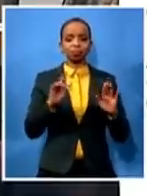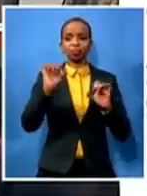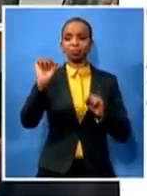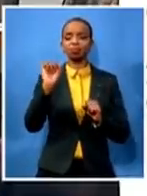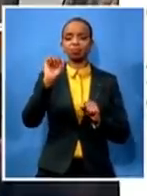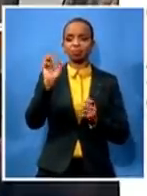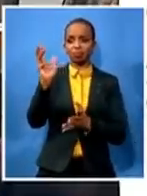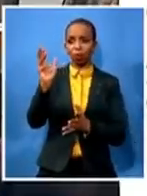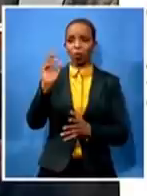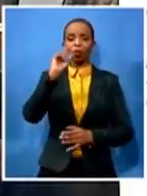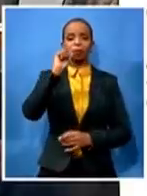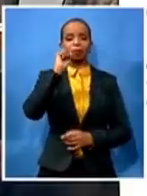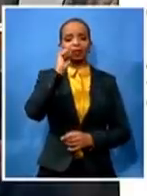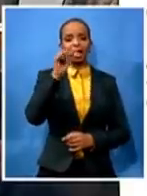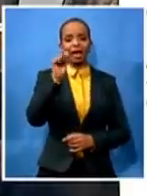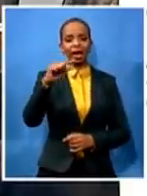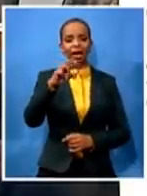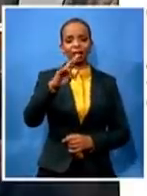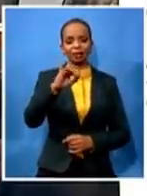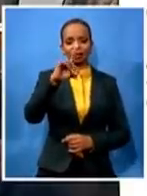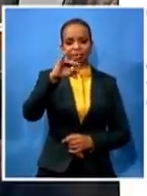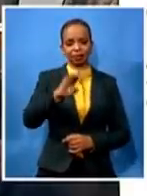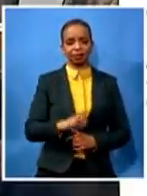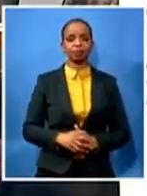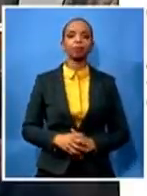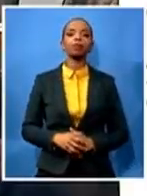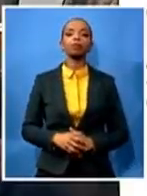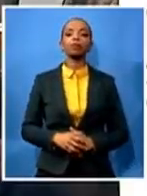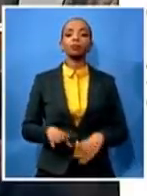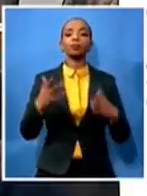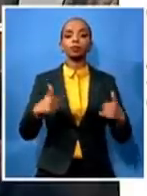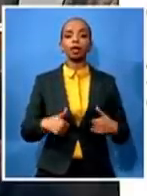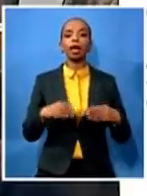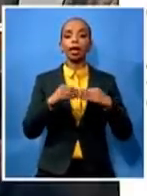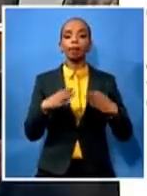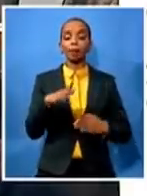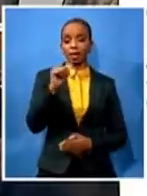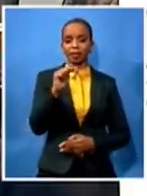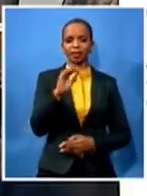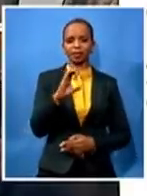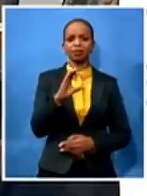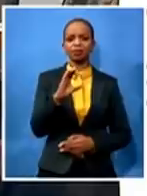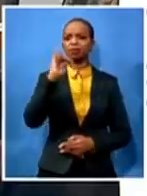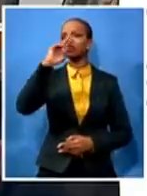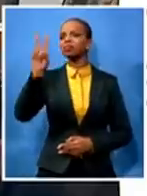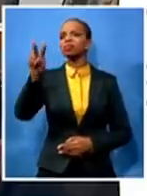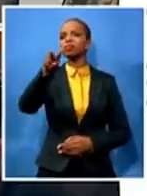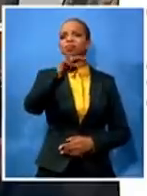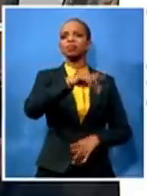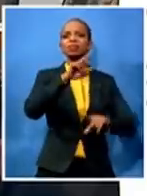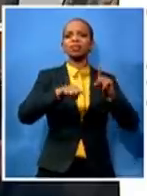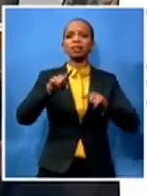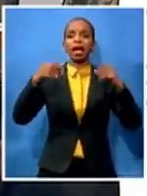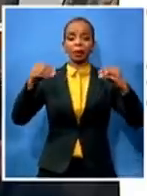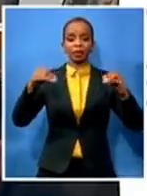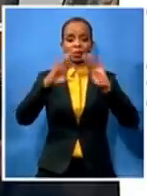the nc being the member of i've seen various business organizations voluntarily coming forward to support